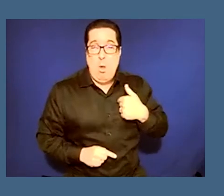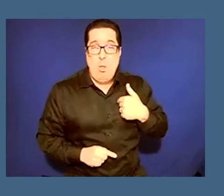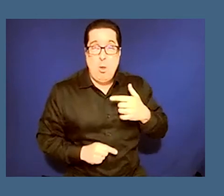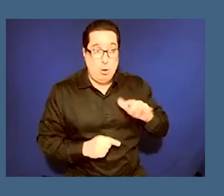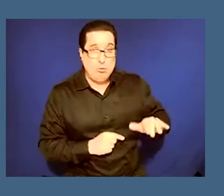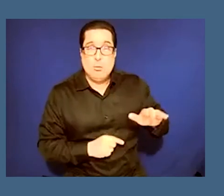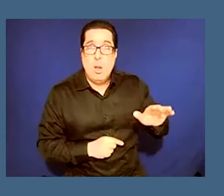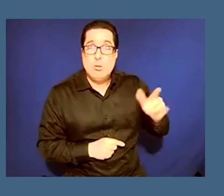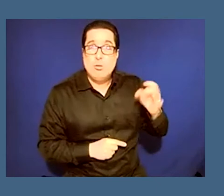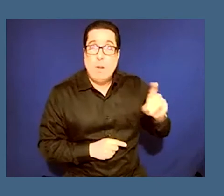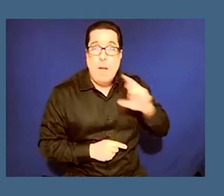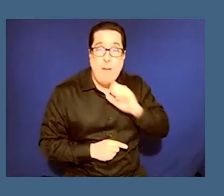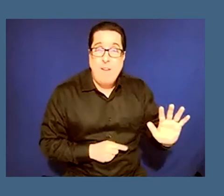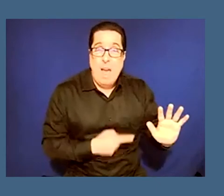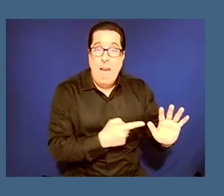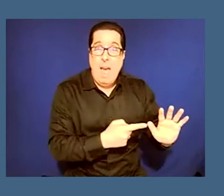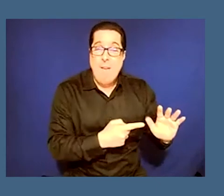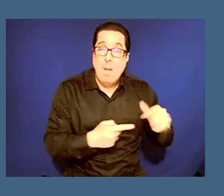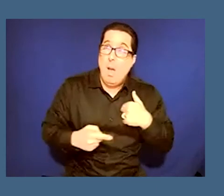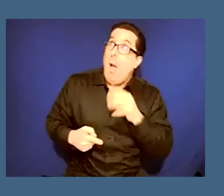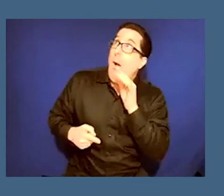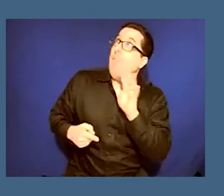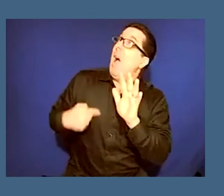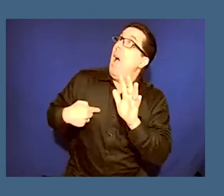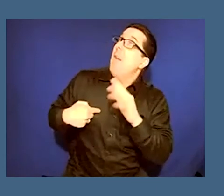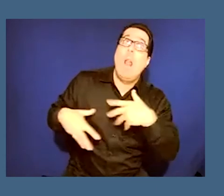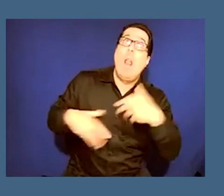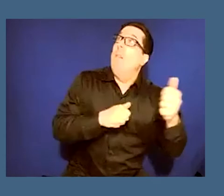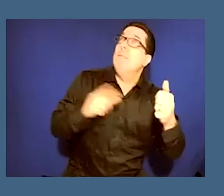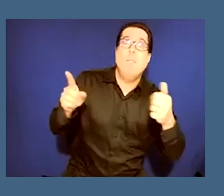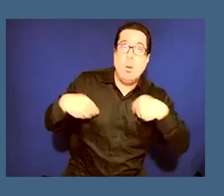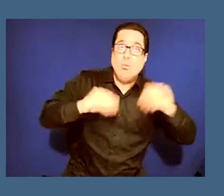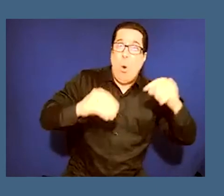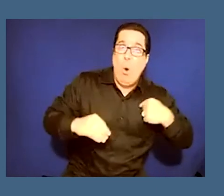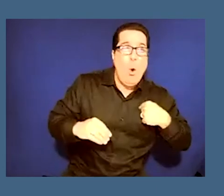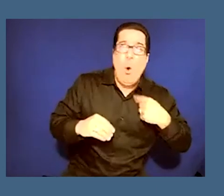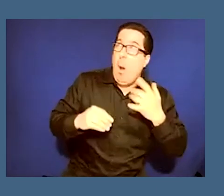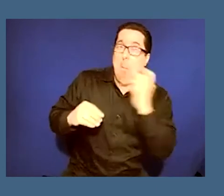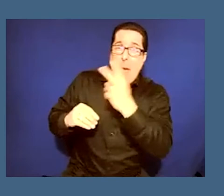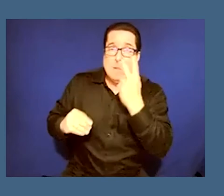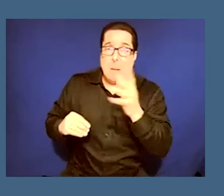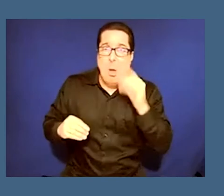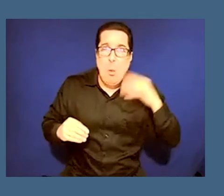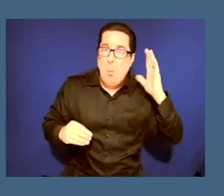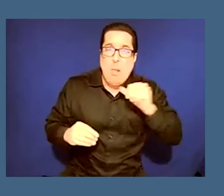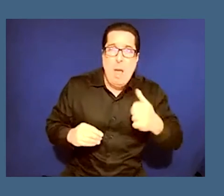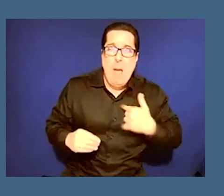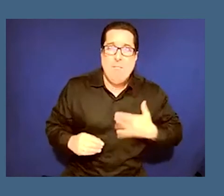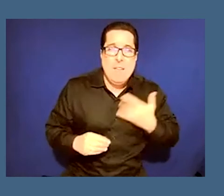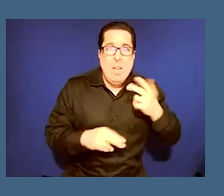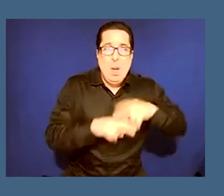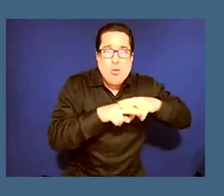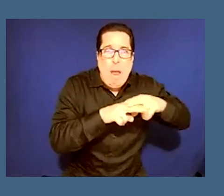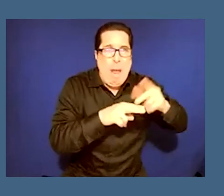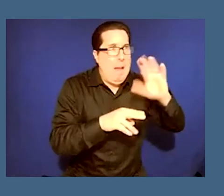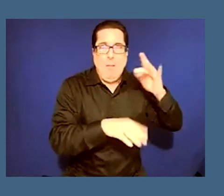you you have no car there is no train for you um there is no system that allows you to be in court and say that is my